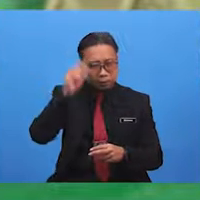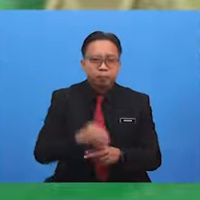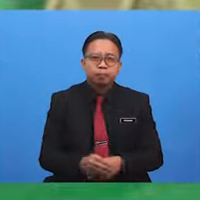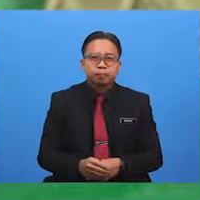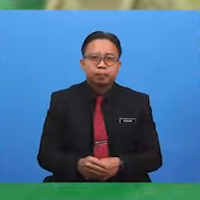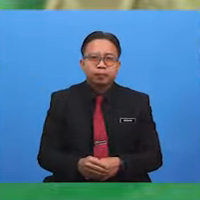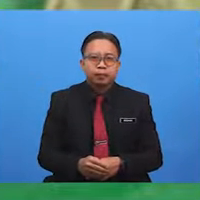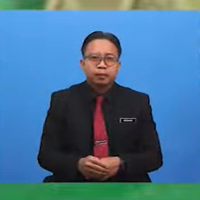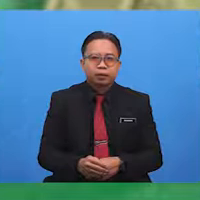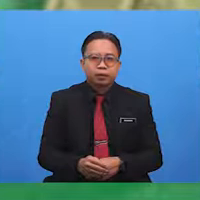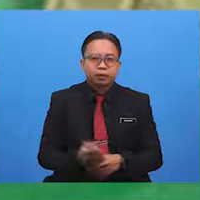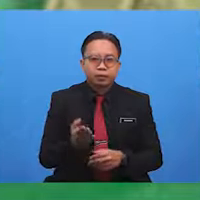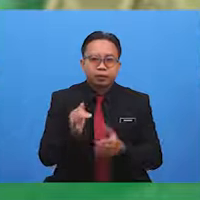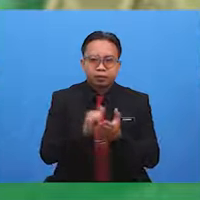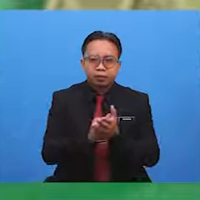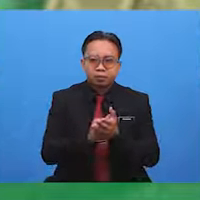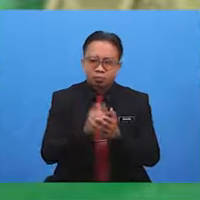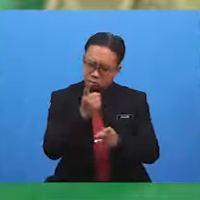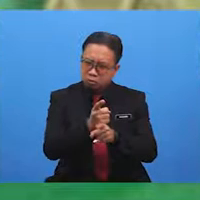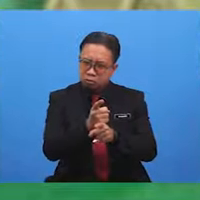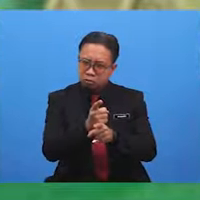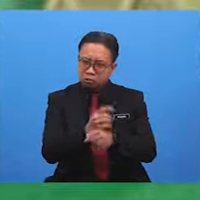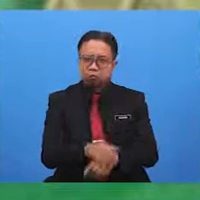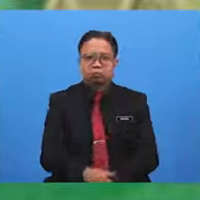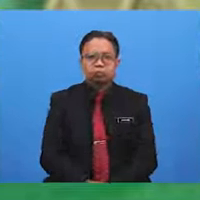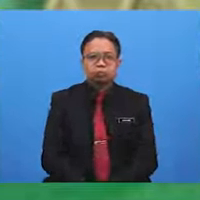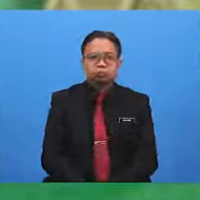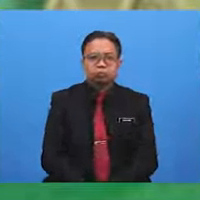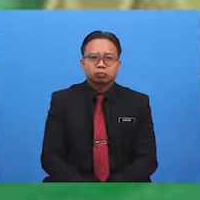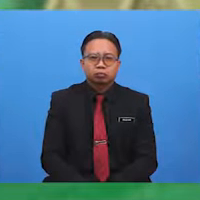hilarious. That can't be true, right Miss Lily?